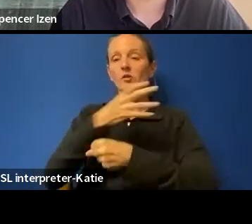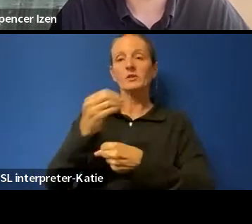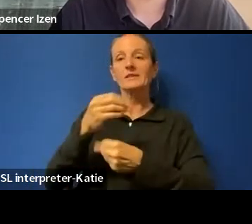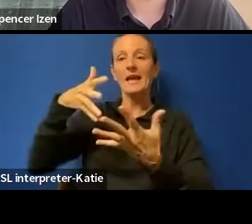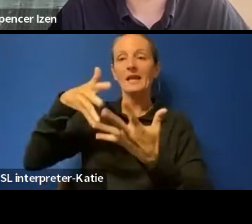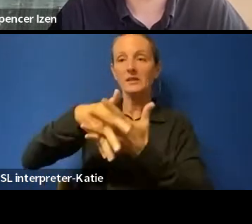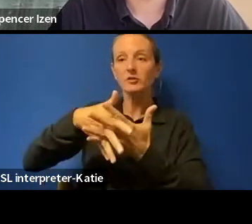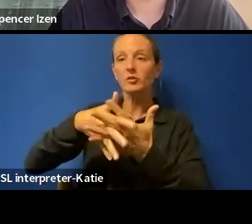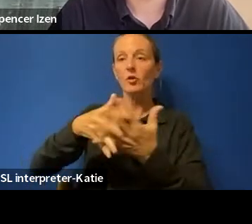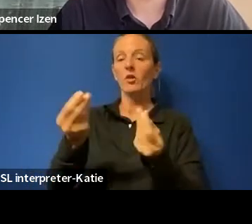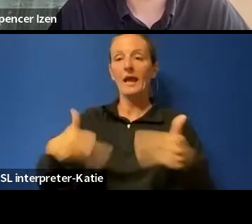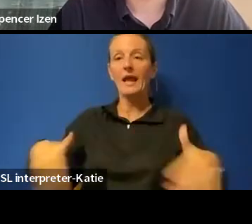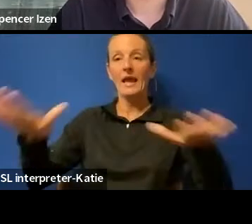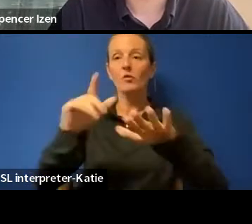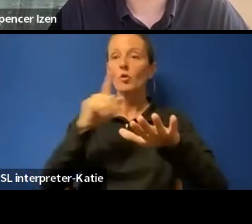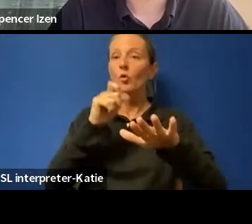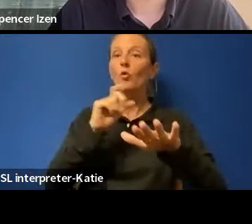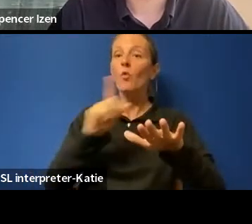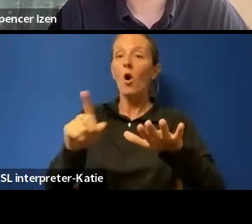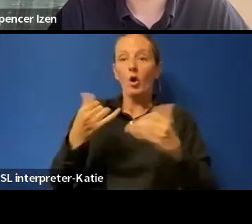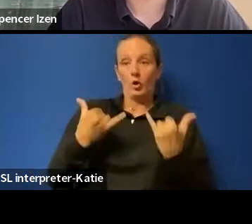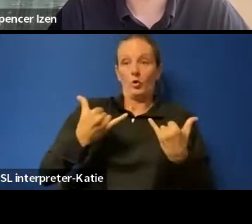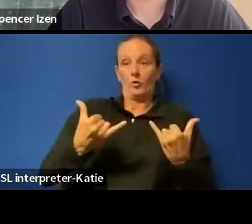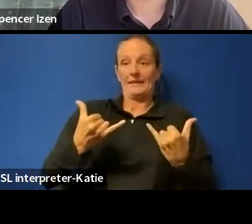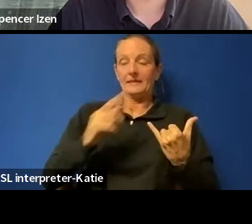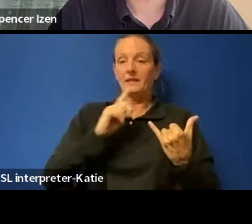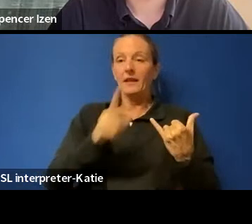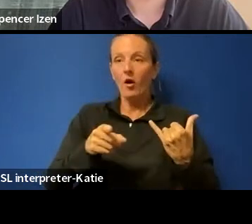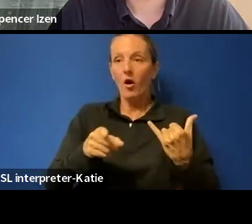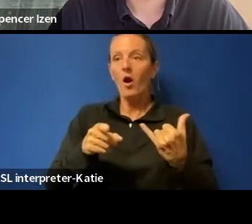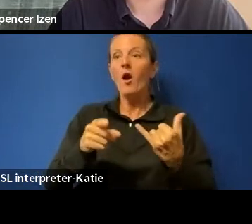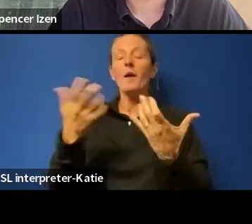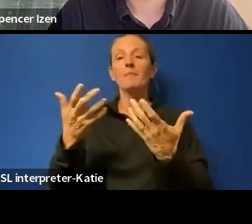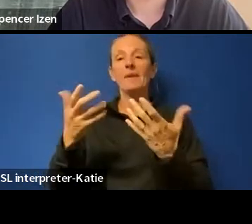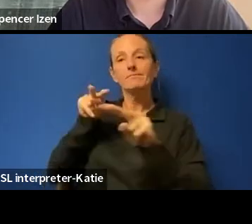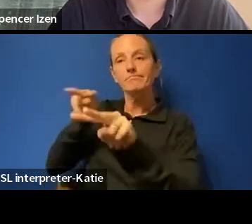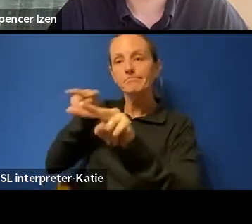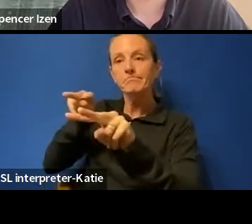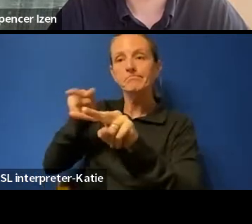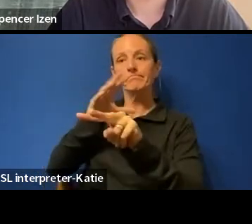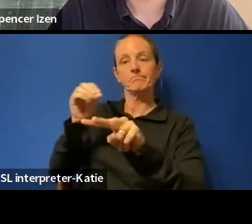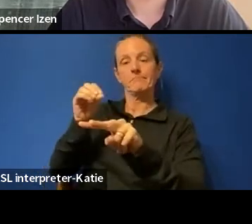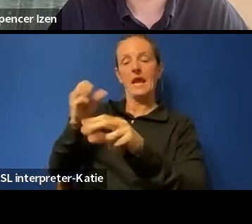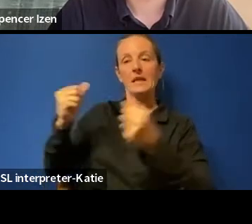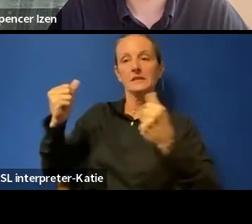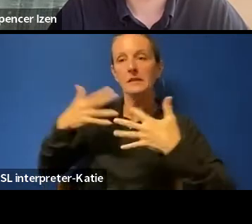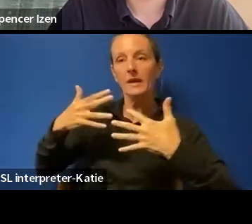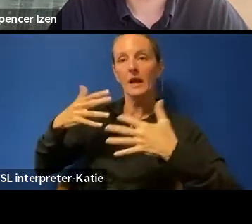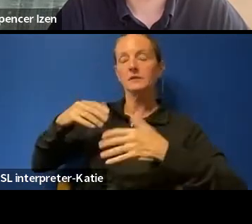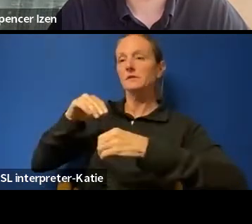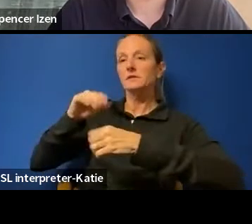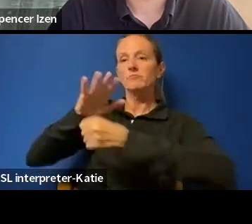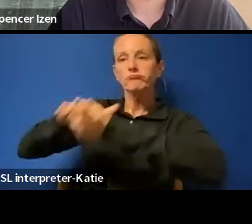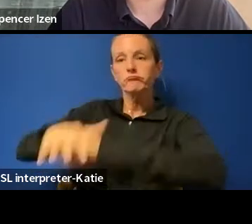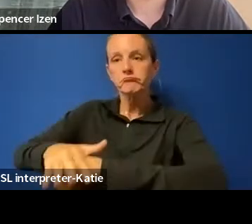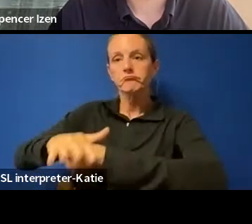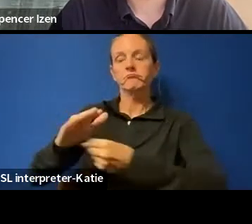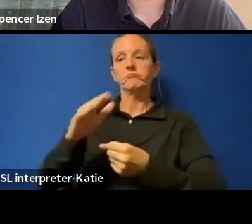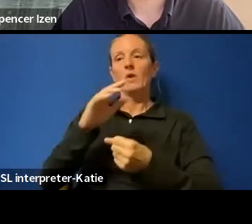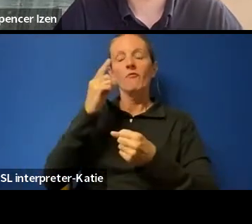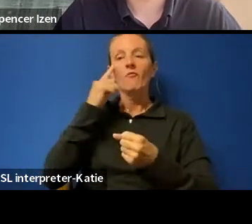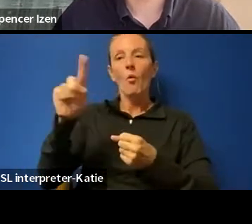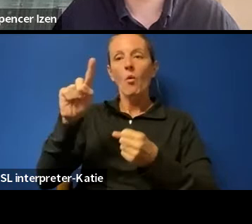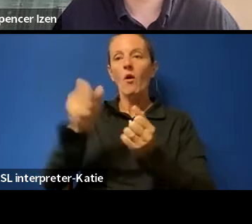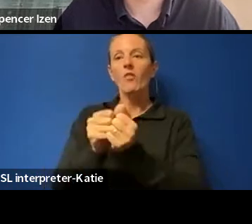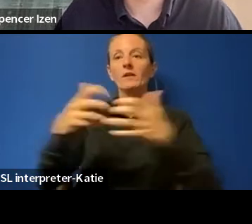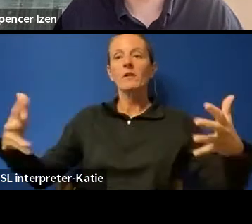avengers who are currently being subjected to an escalating regime of surveillance and intimidation for their opposition to the expansion of the Trans